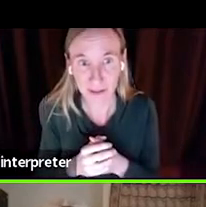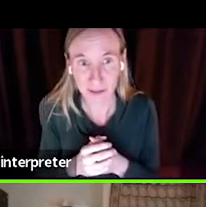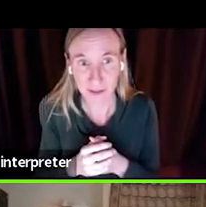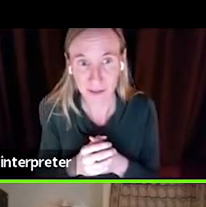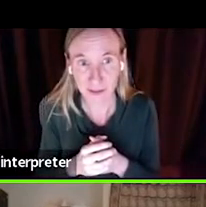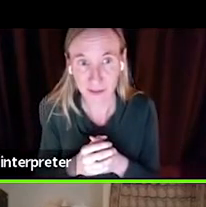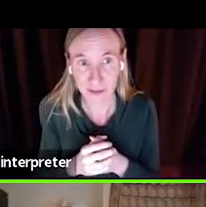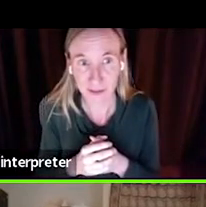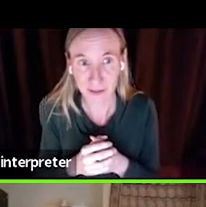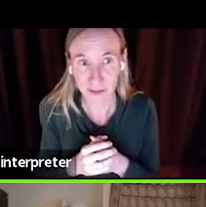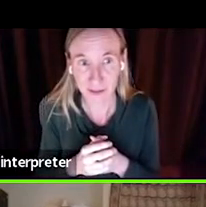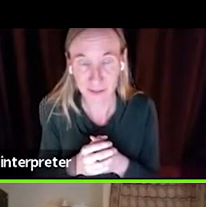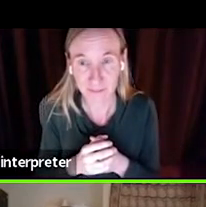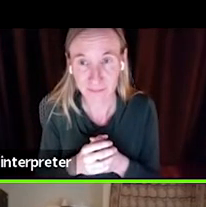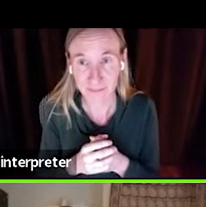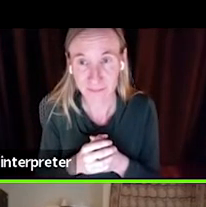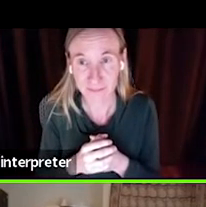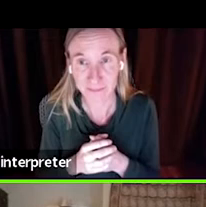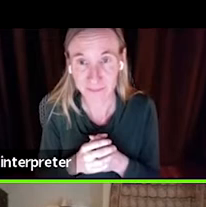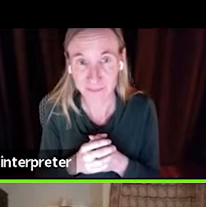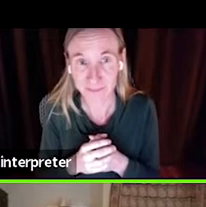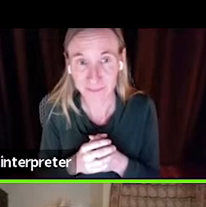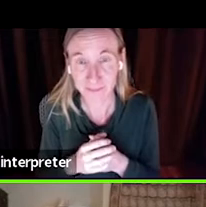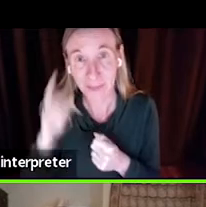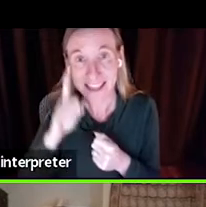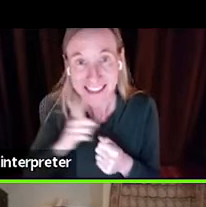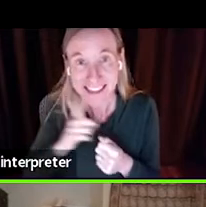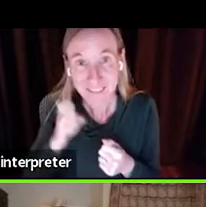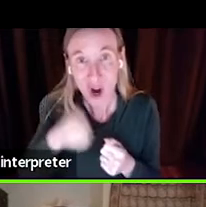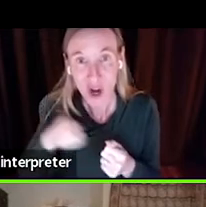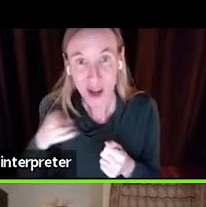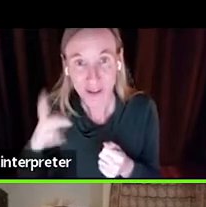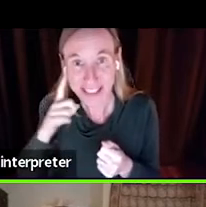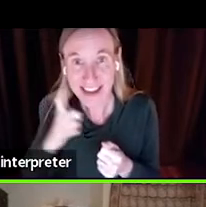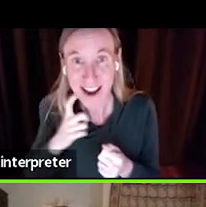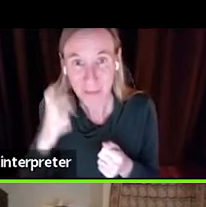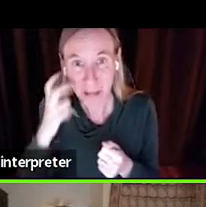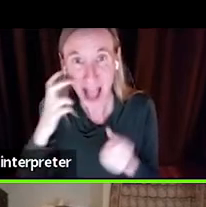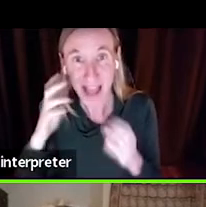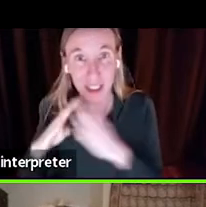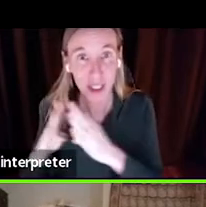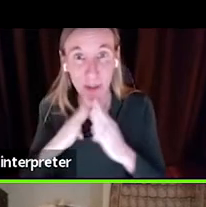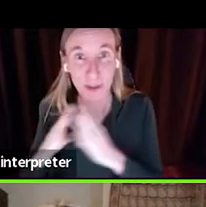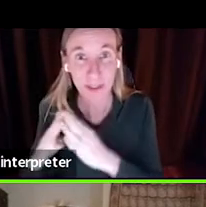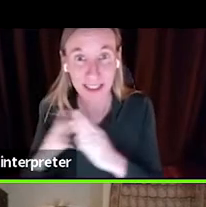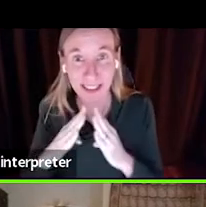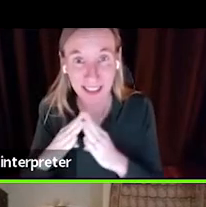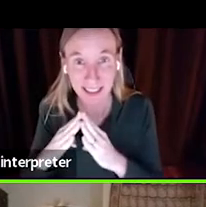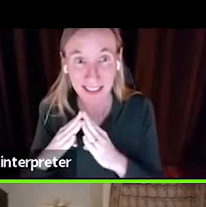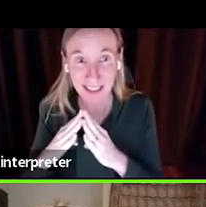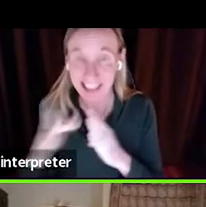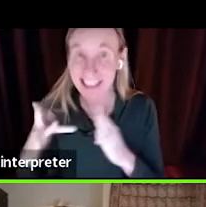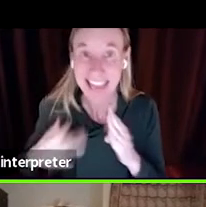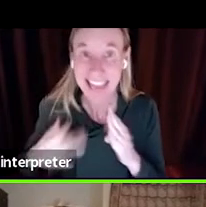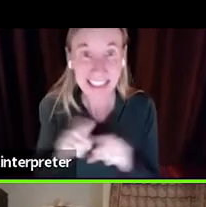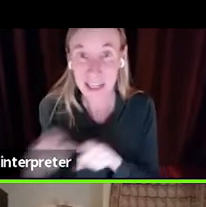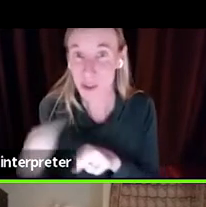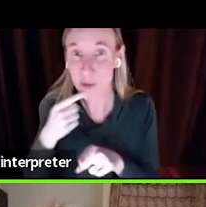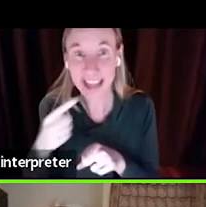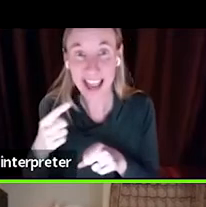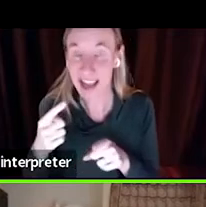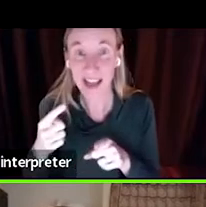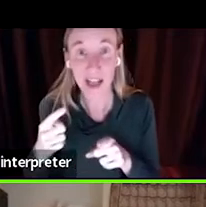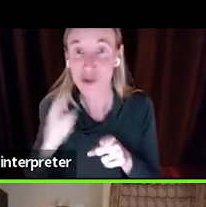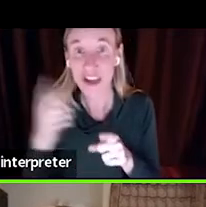deaf and hard of hearing and deaf-blind community tends, as you said, to be kind of